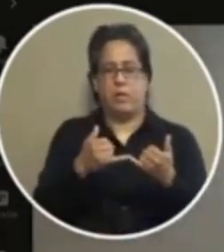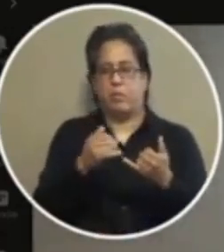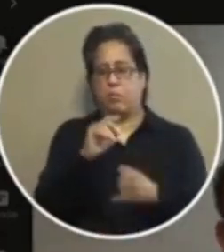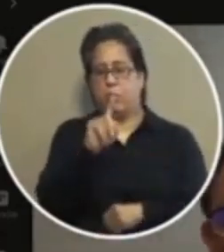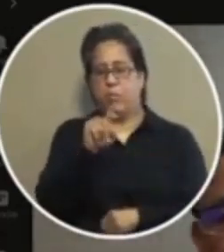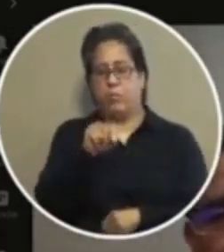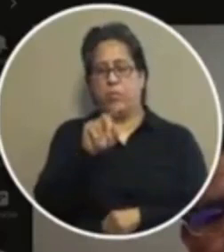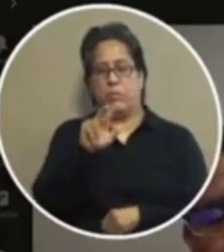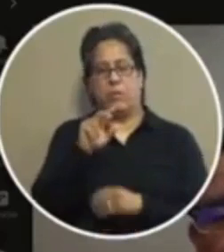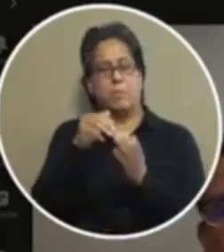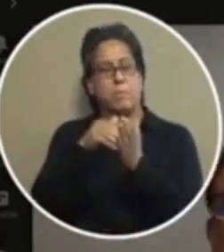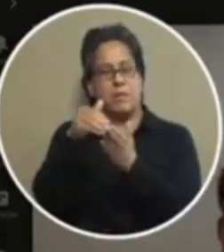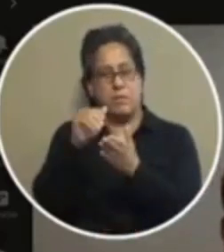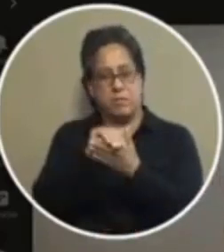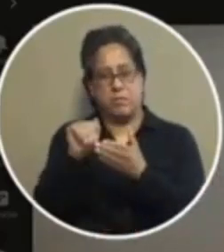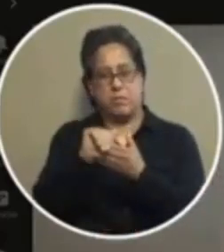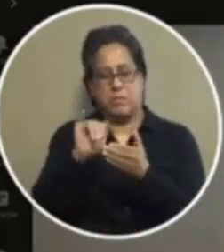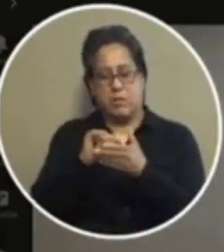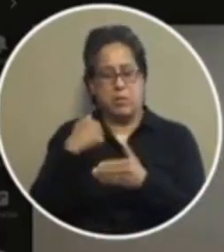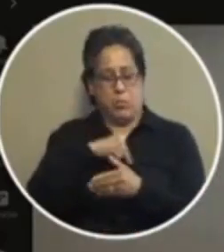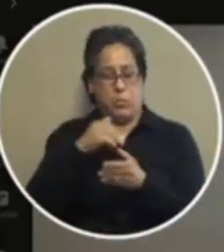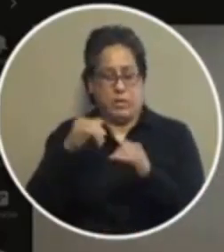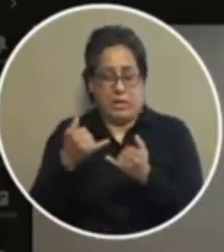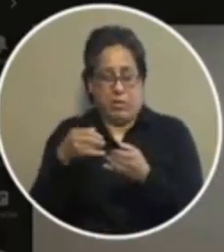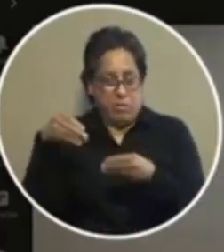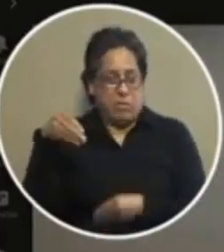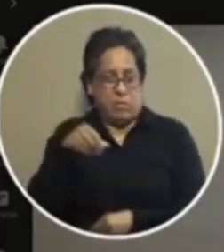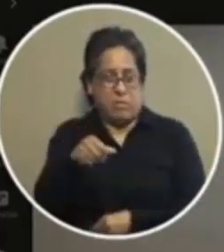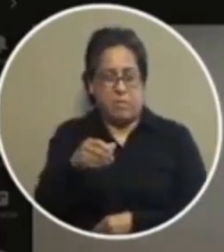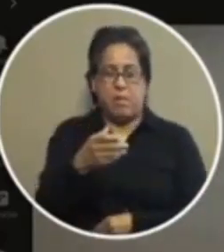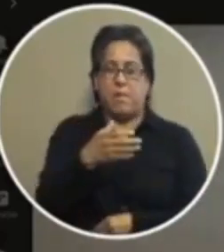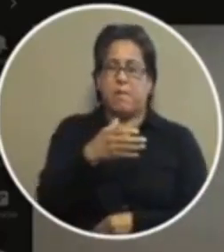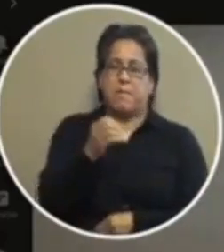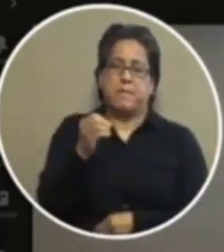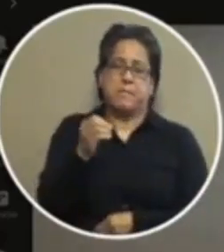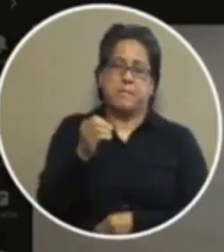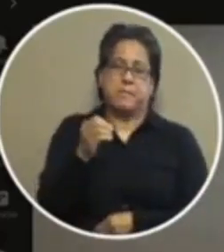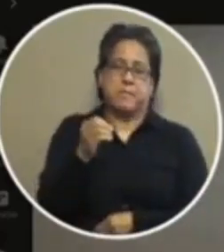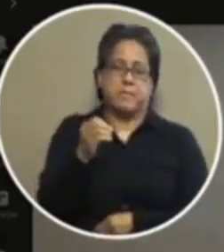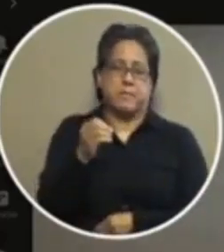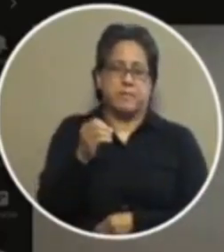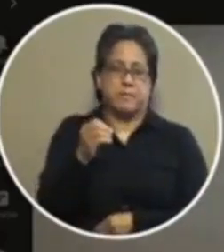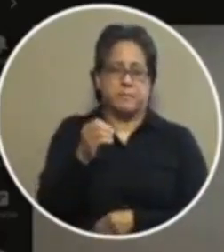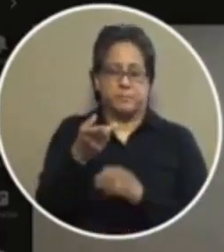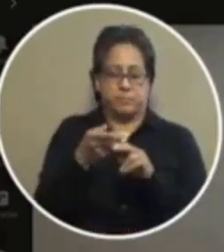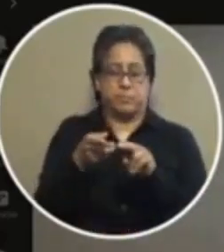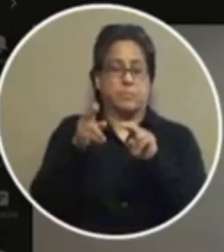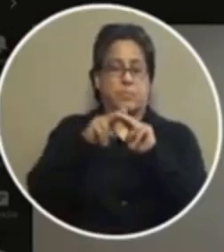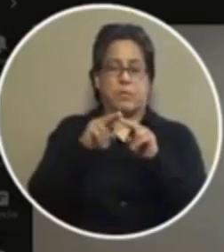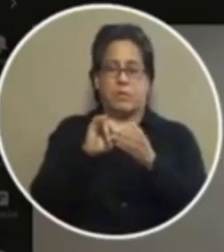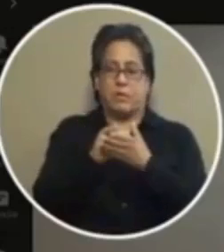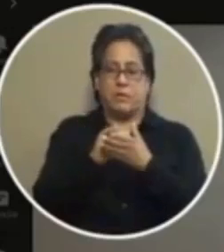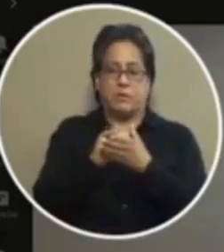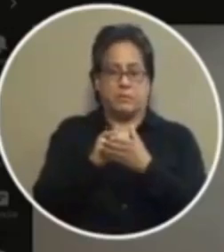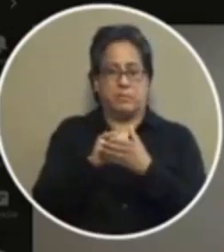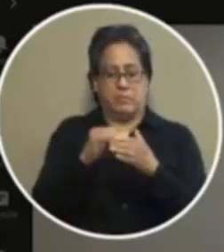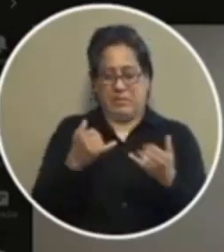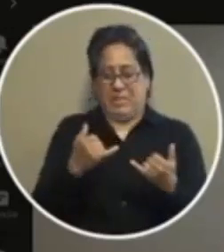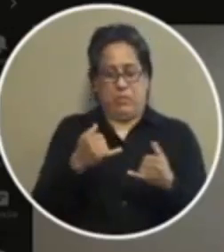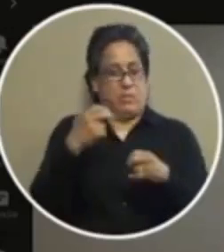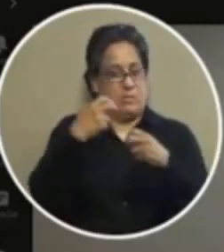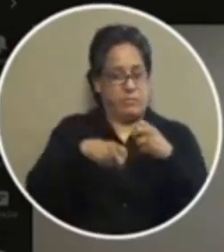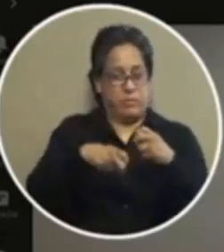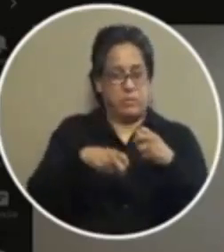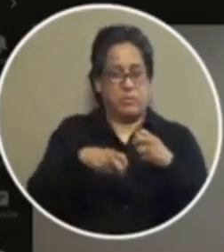1.3 million dollars that we currently spend on that and to uh increase that in these difficult times